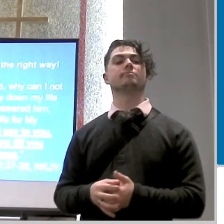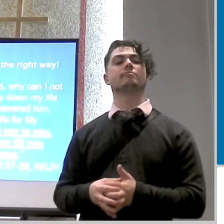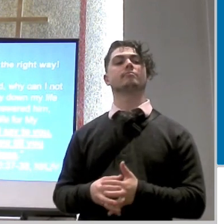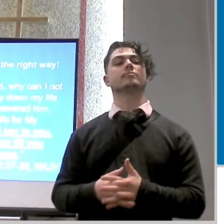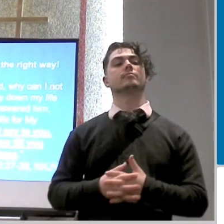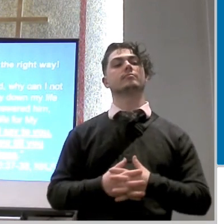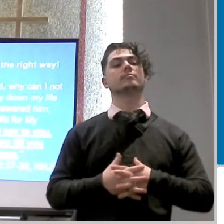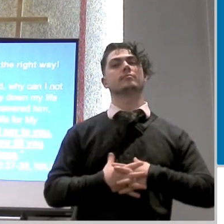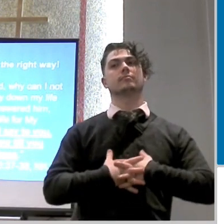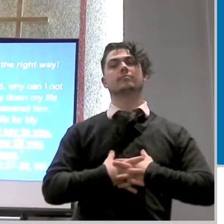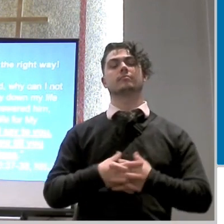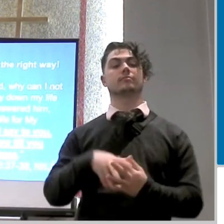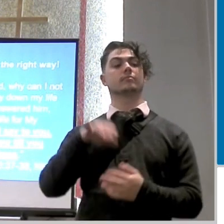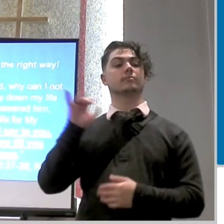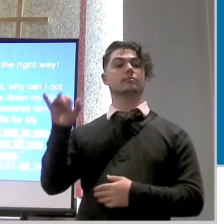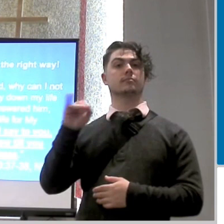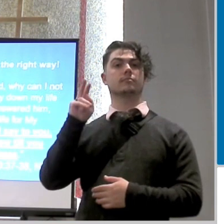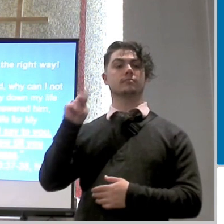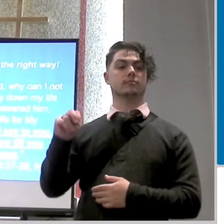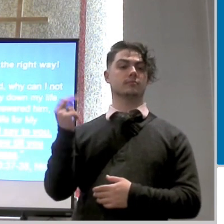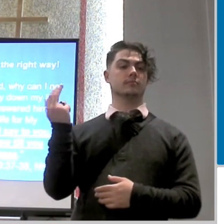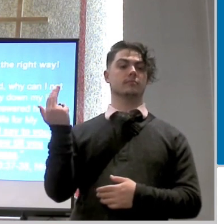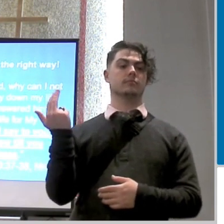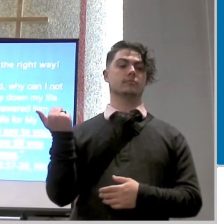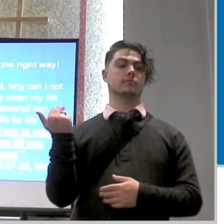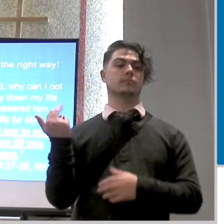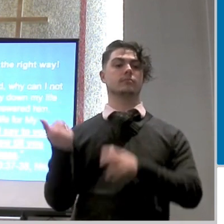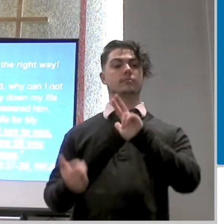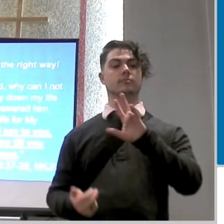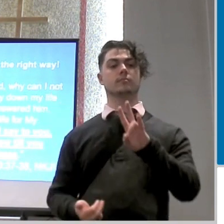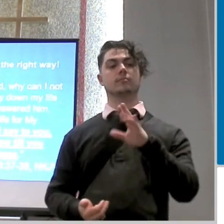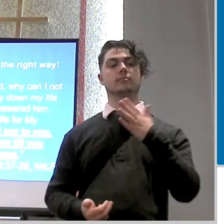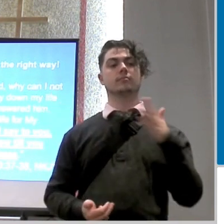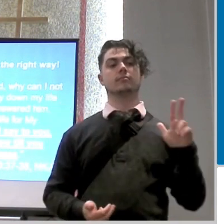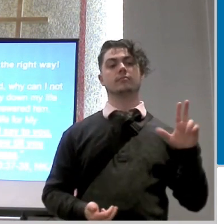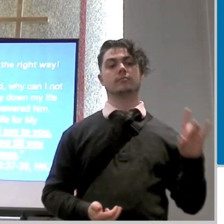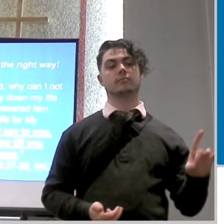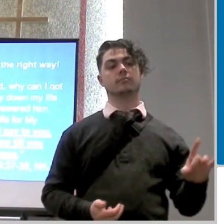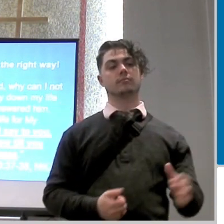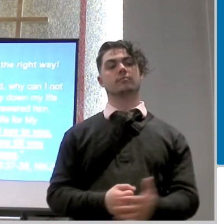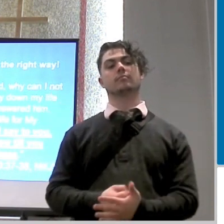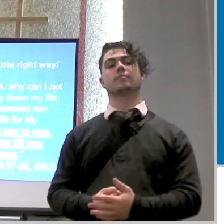way we'll pick up here in john chapter 13 verses 37 and 38